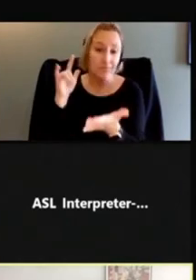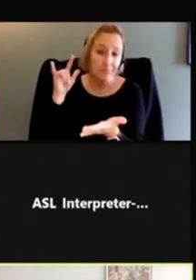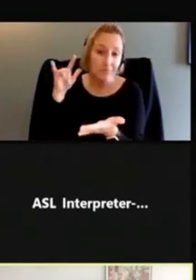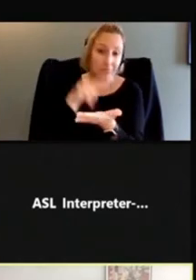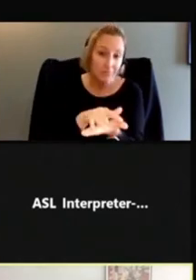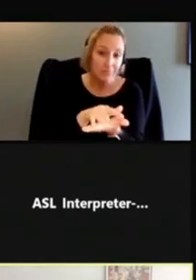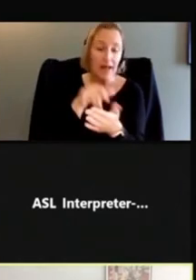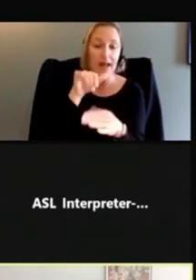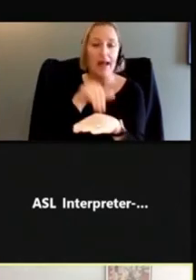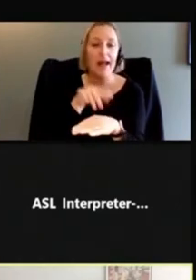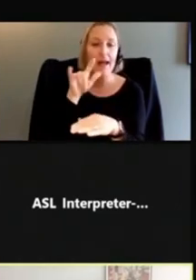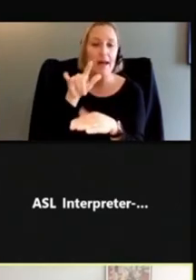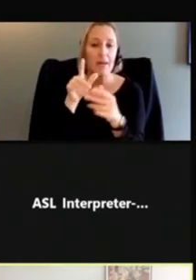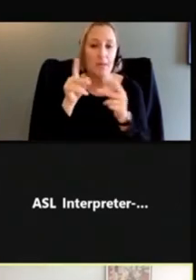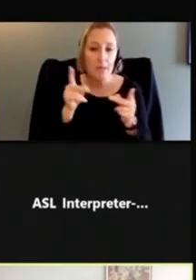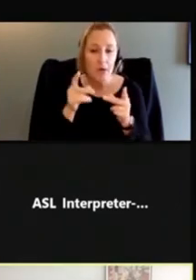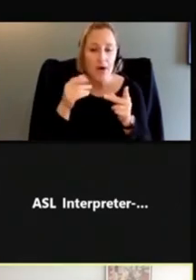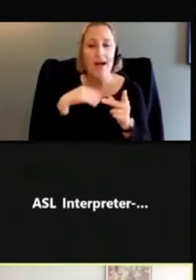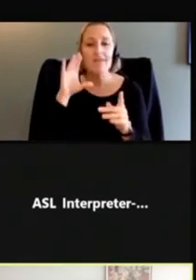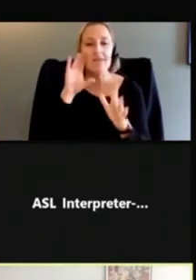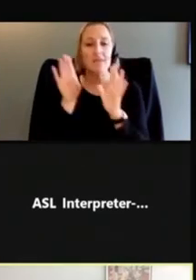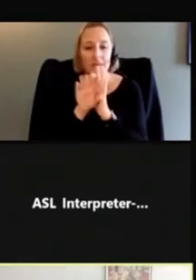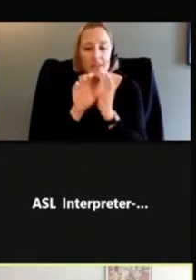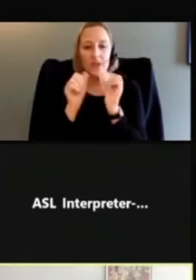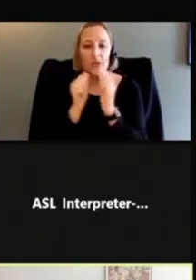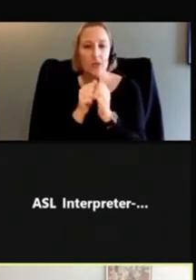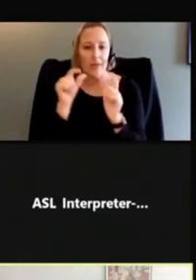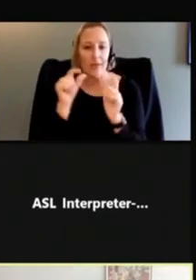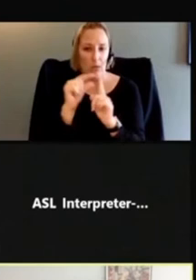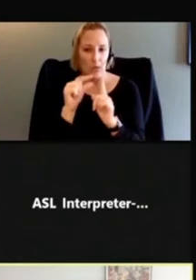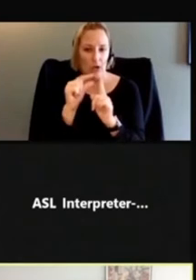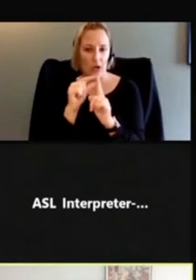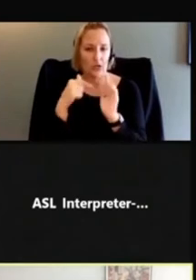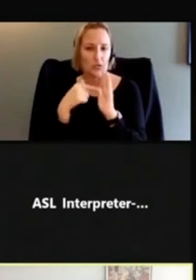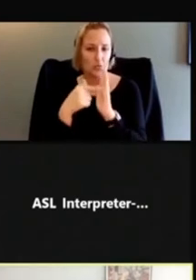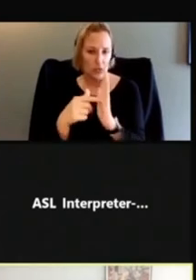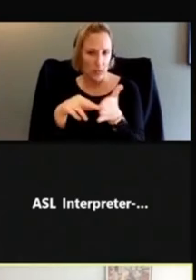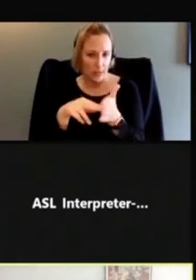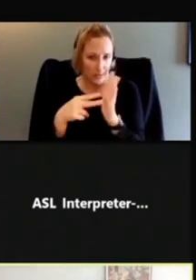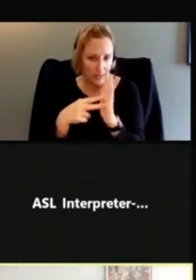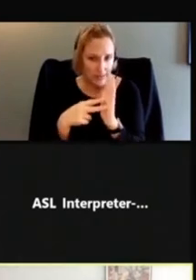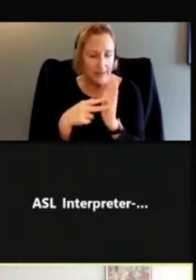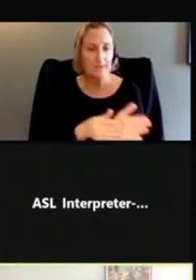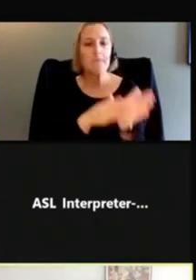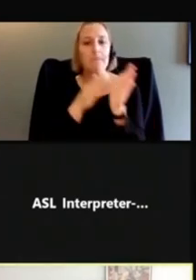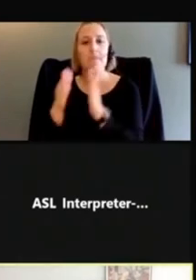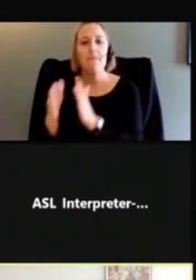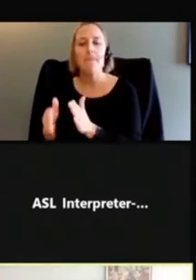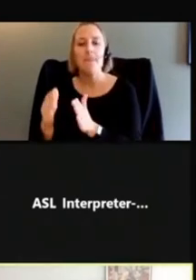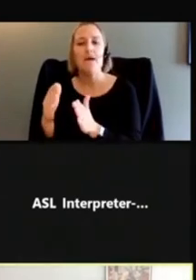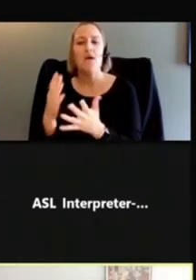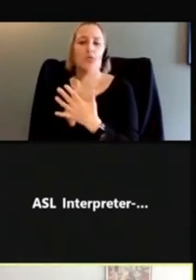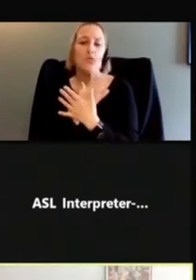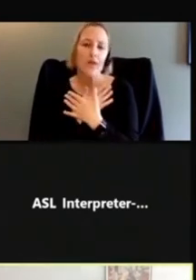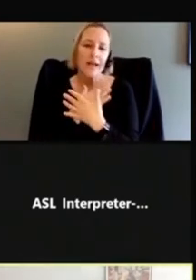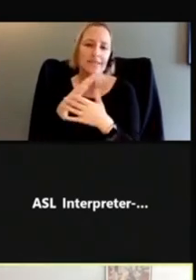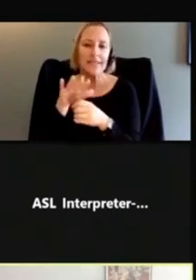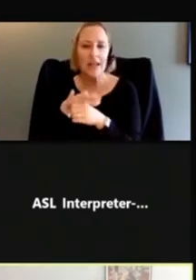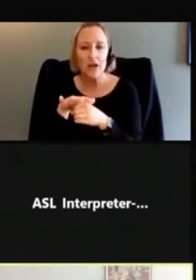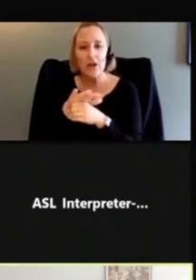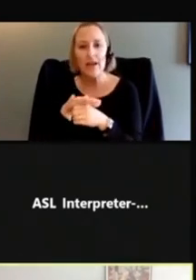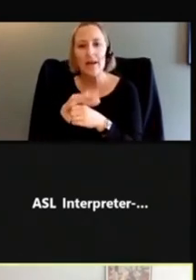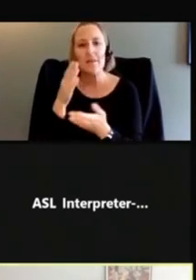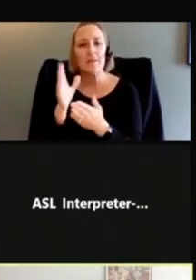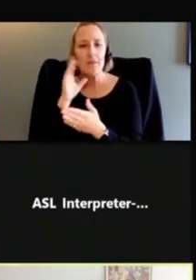We have an image along with a word to show what it's depicting. And then this rest area sign is one that you